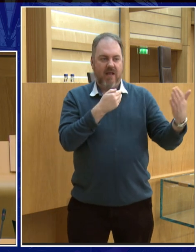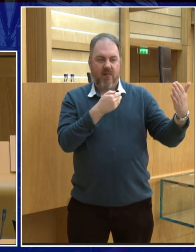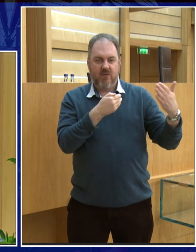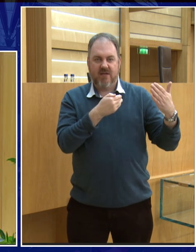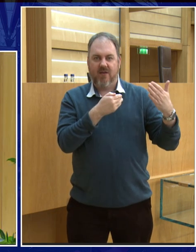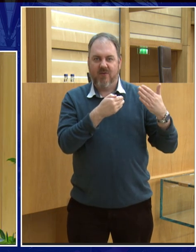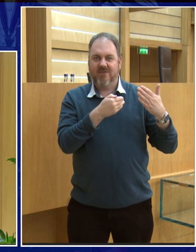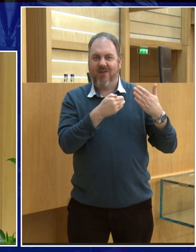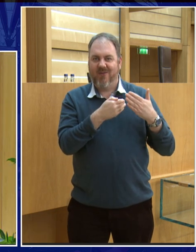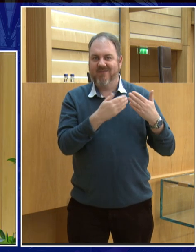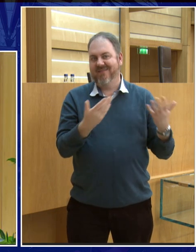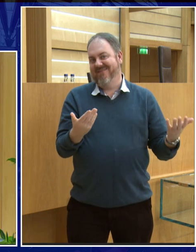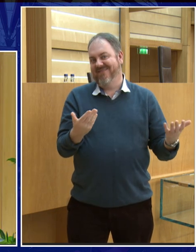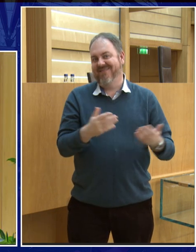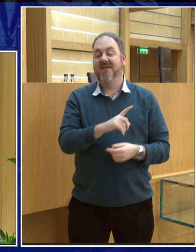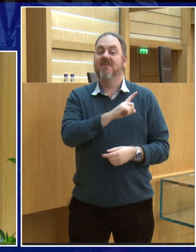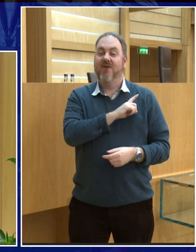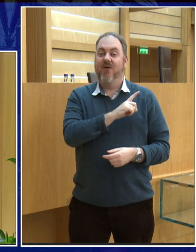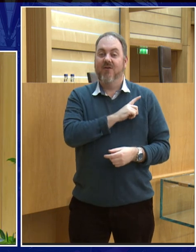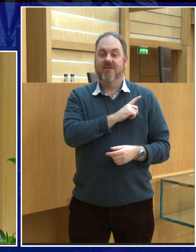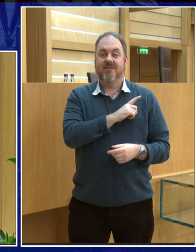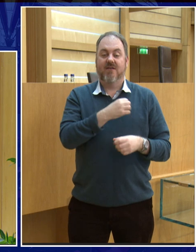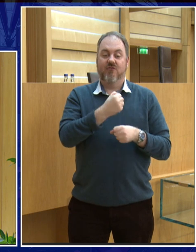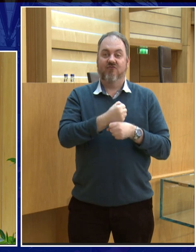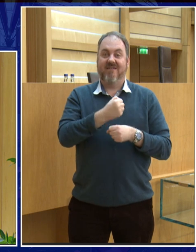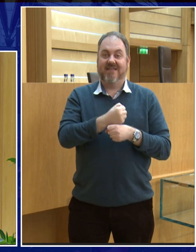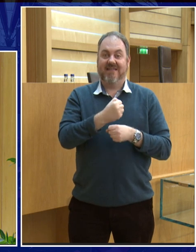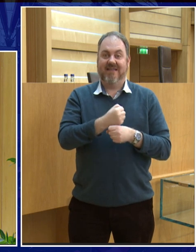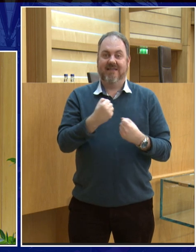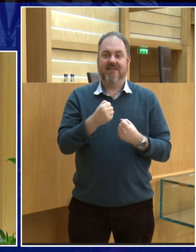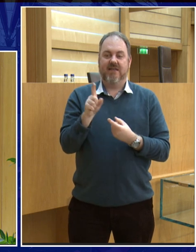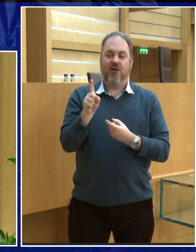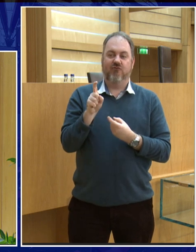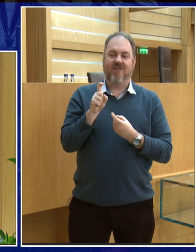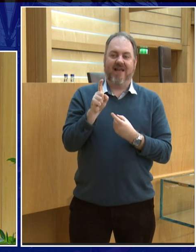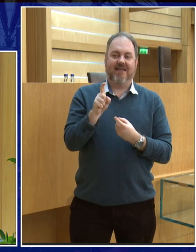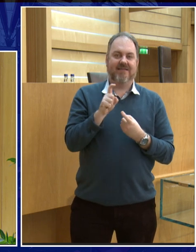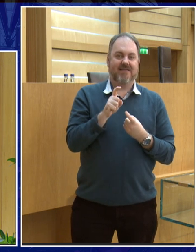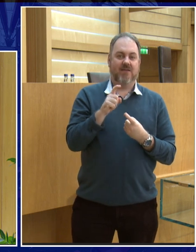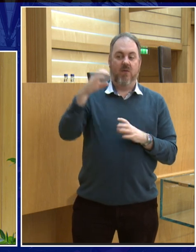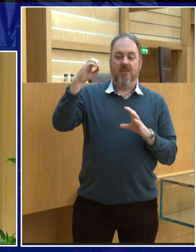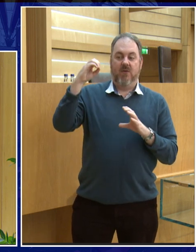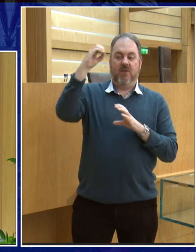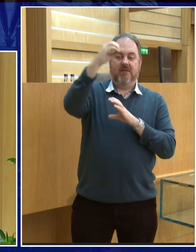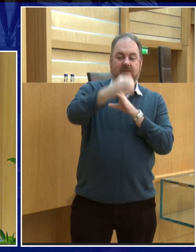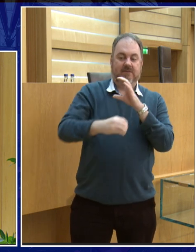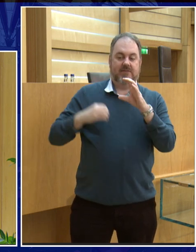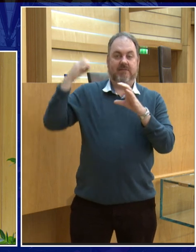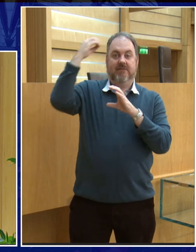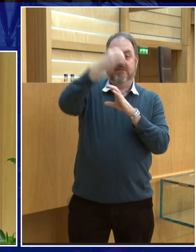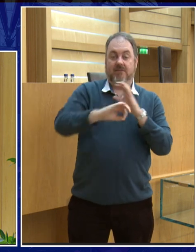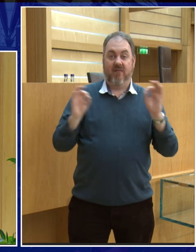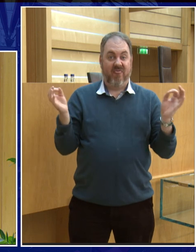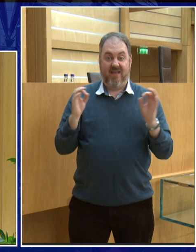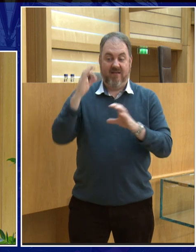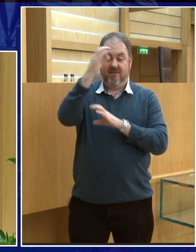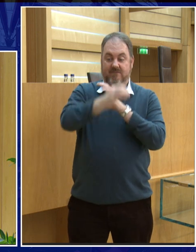now, because gravity is an attractive force, if the moon didn't have what we call momentum, if